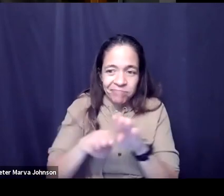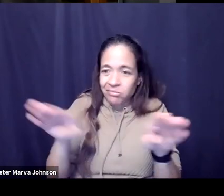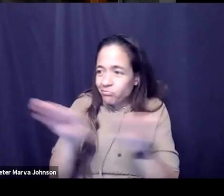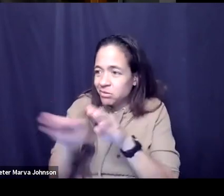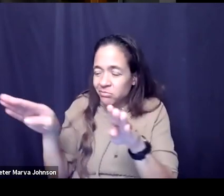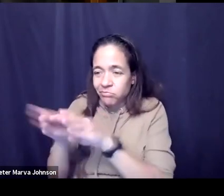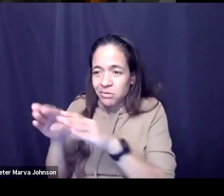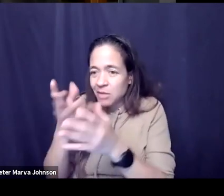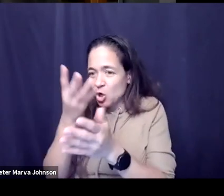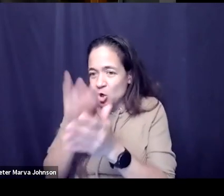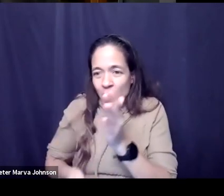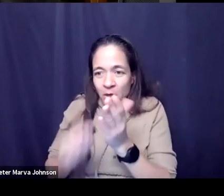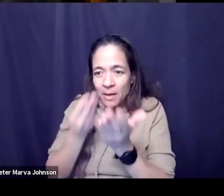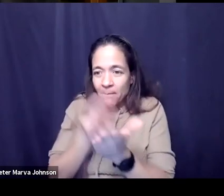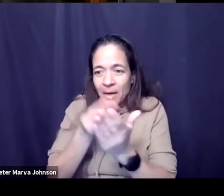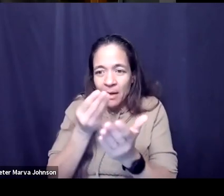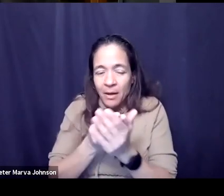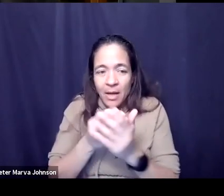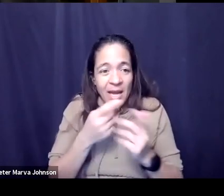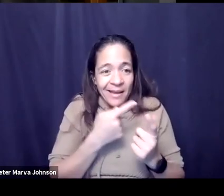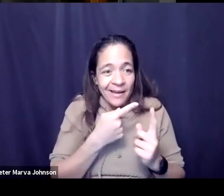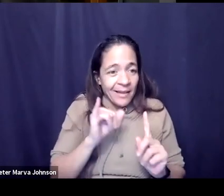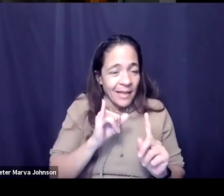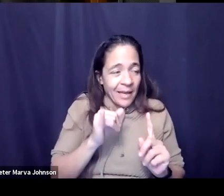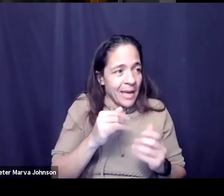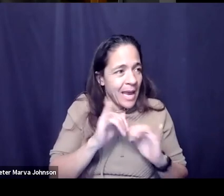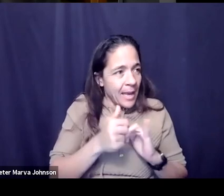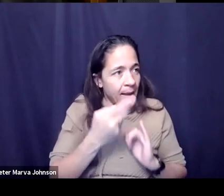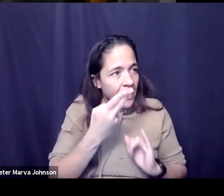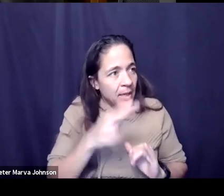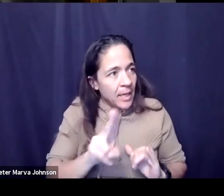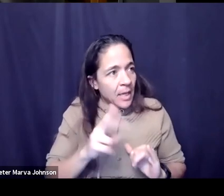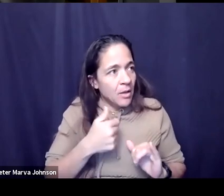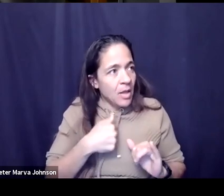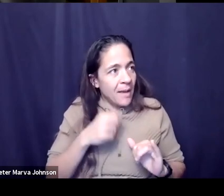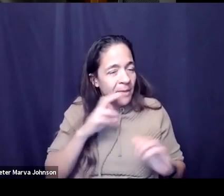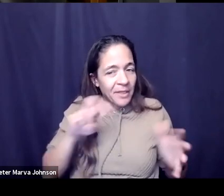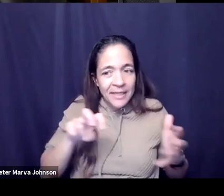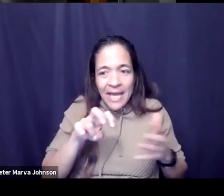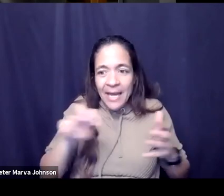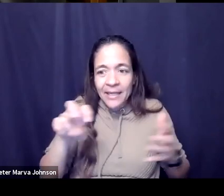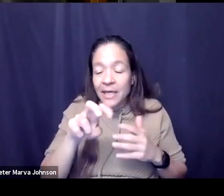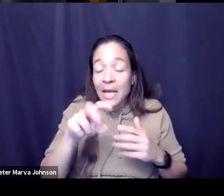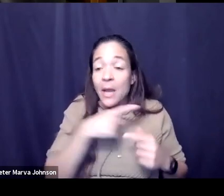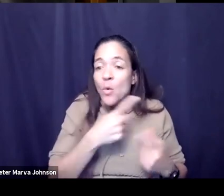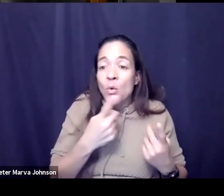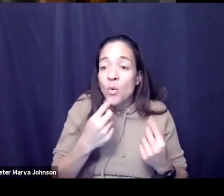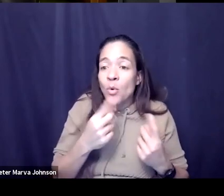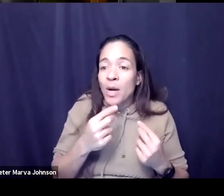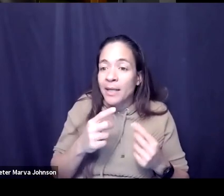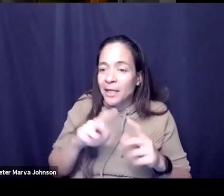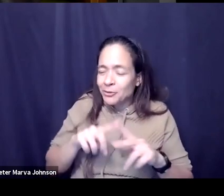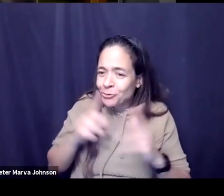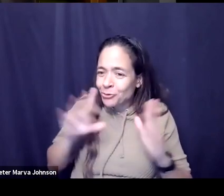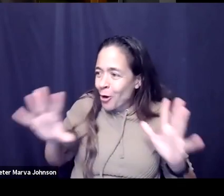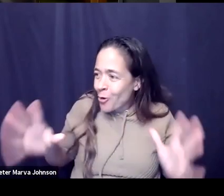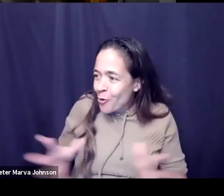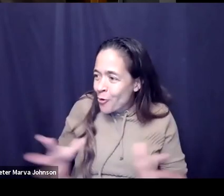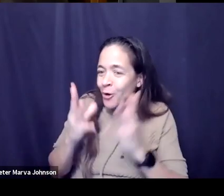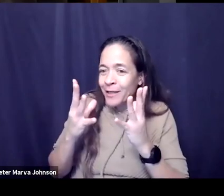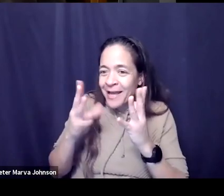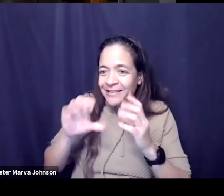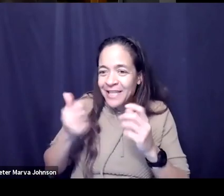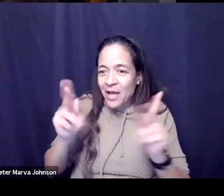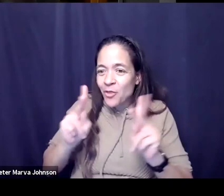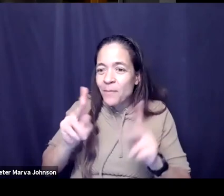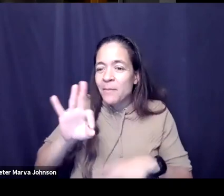and he was like how the hell are we going to navigate this time and he started organizing people right he started organizing other freelancers and